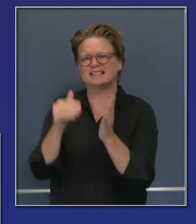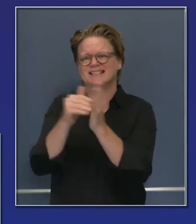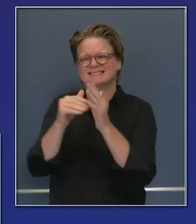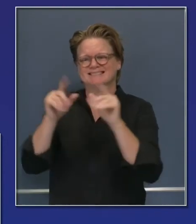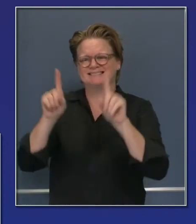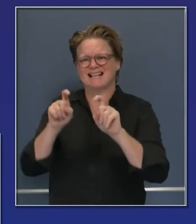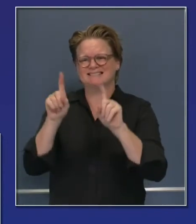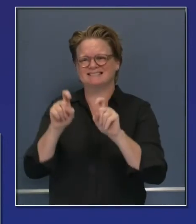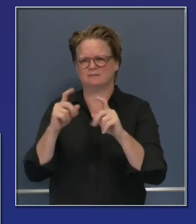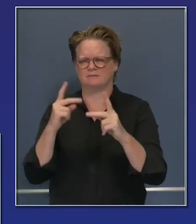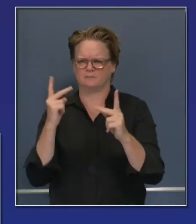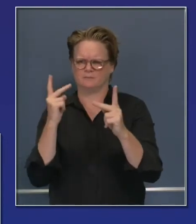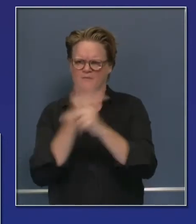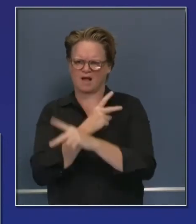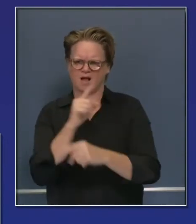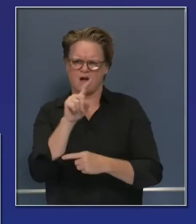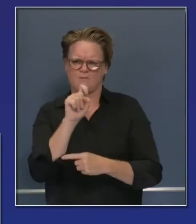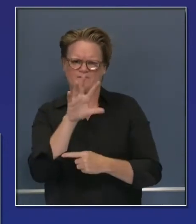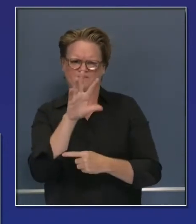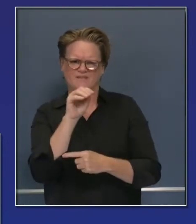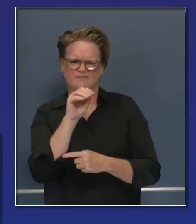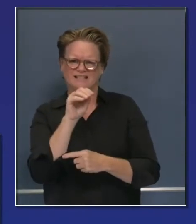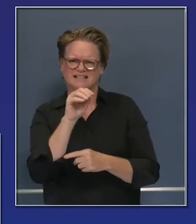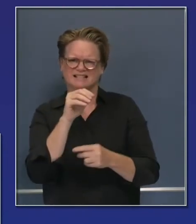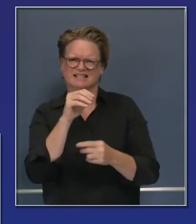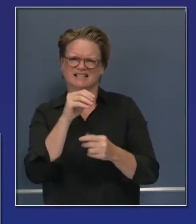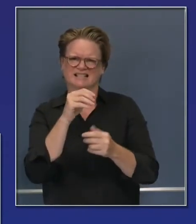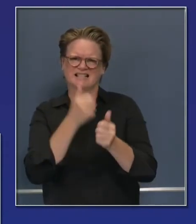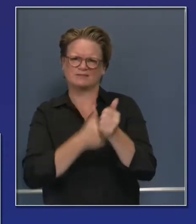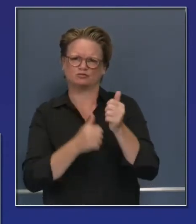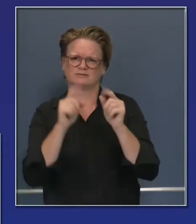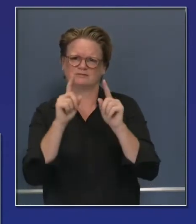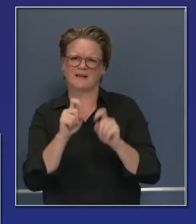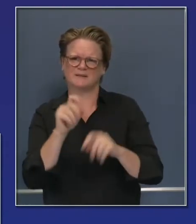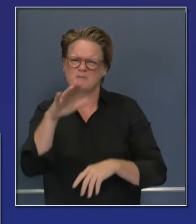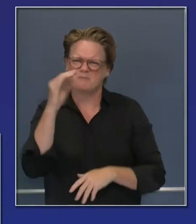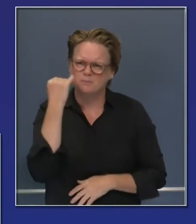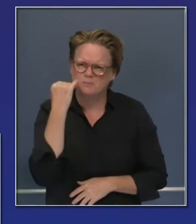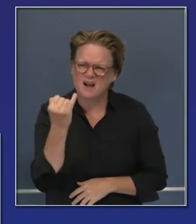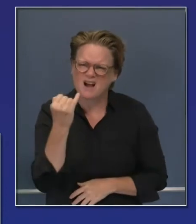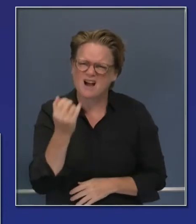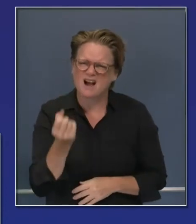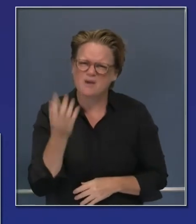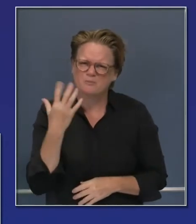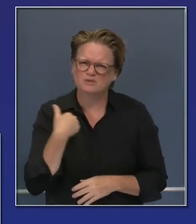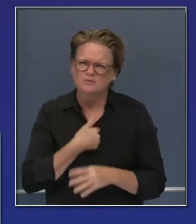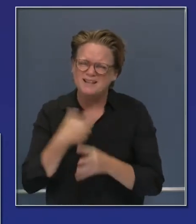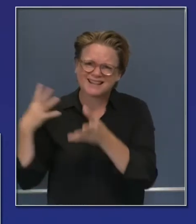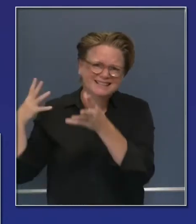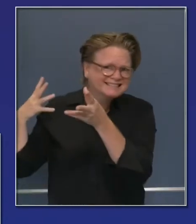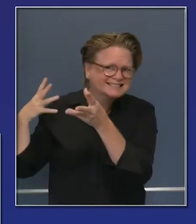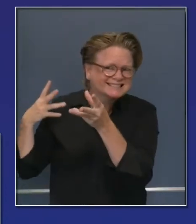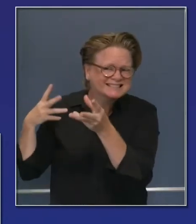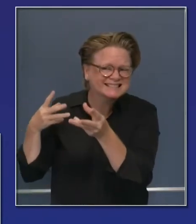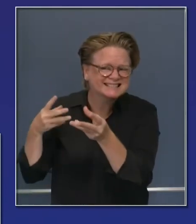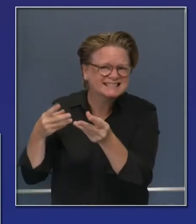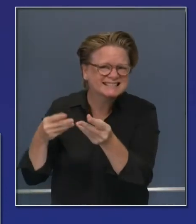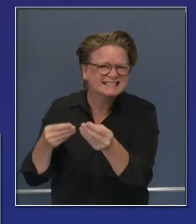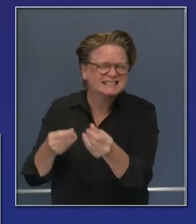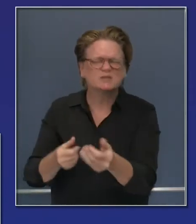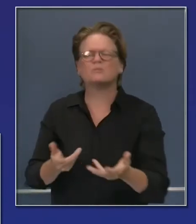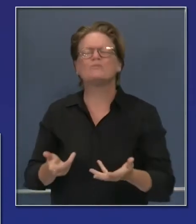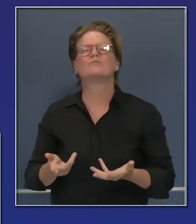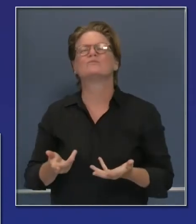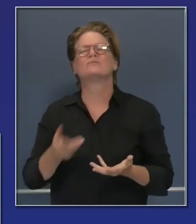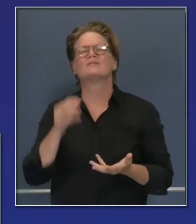$150 to $200. Literally, as I said, do the math on that. The costs are jaw-dropping, and they're simply not sustainable.